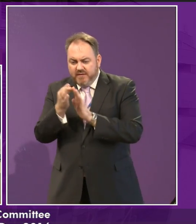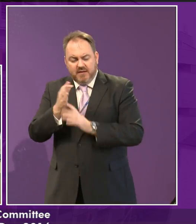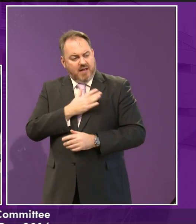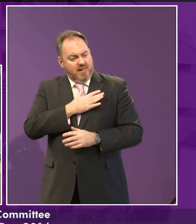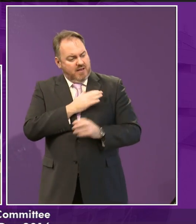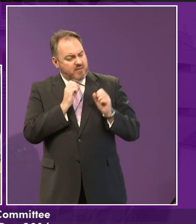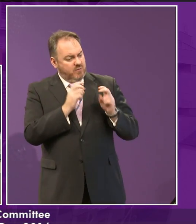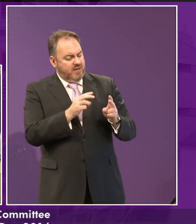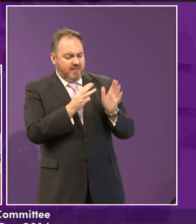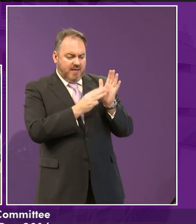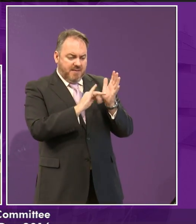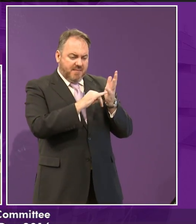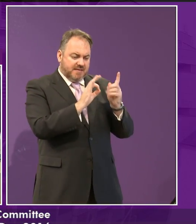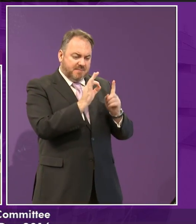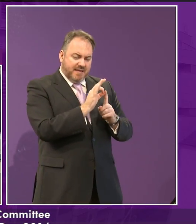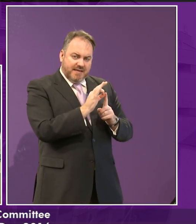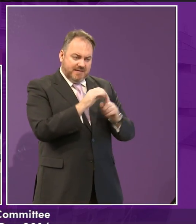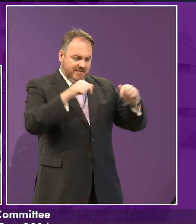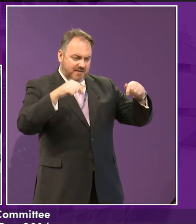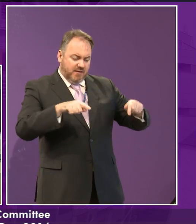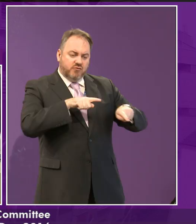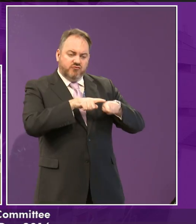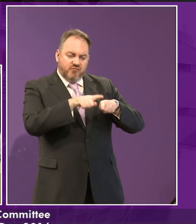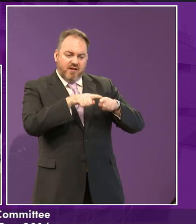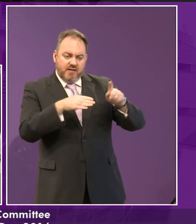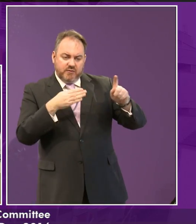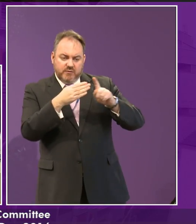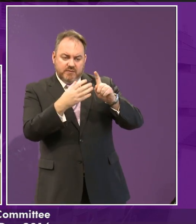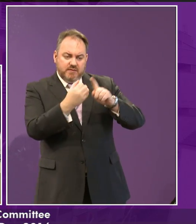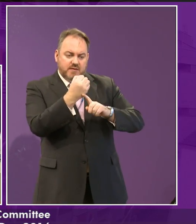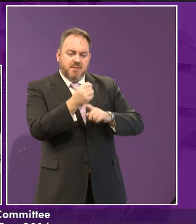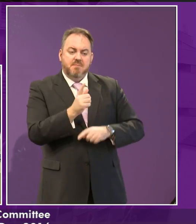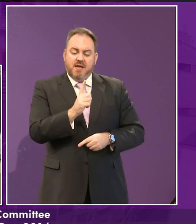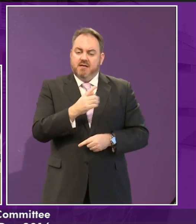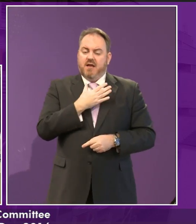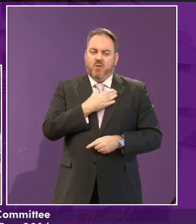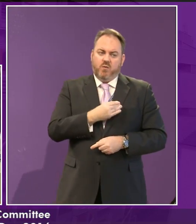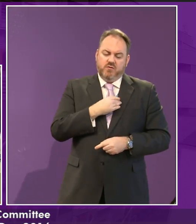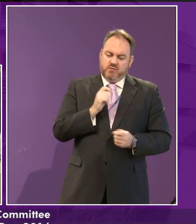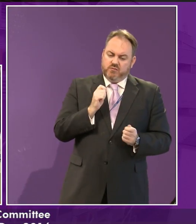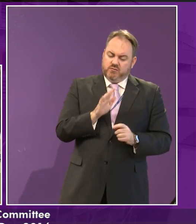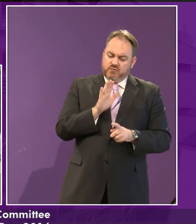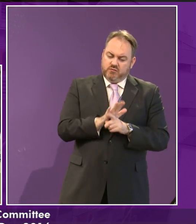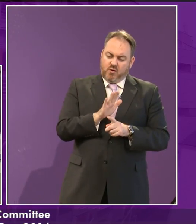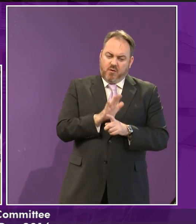helping. And if I could change one thing about the world, it would be no wars.